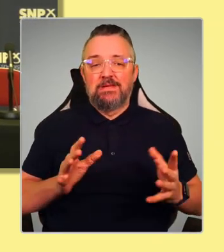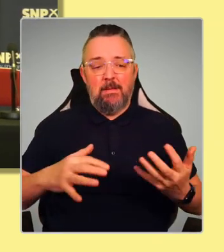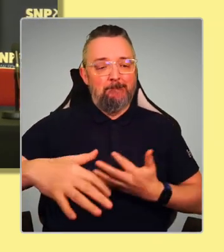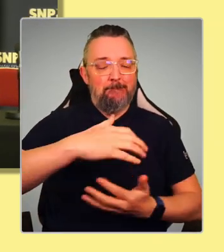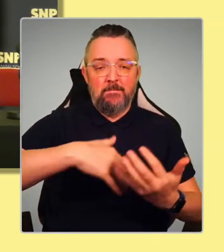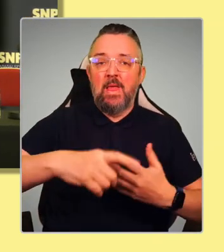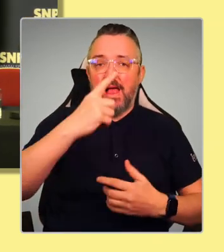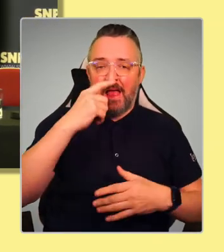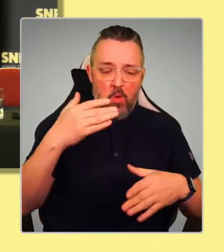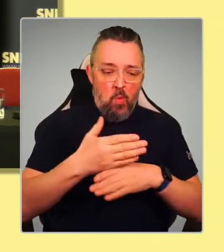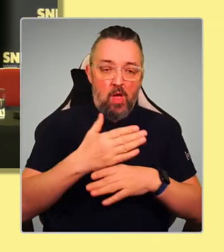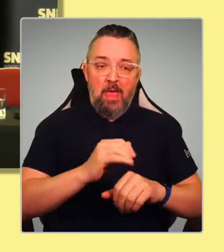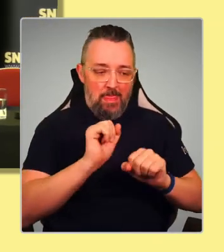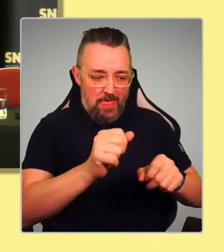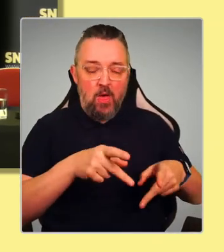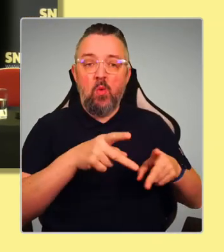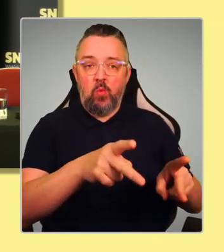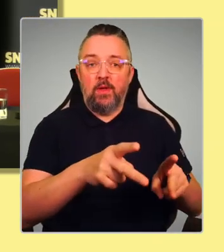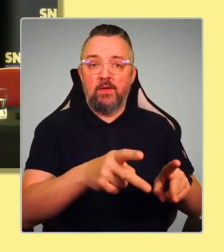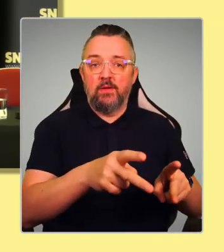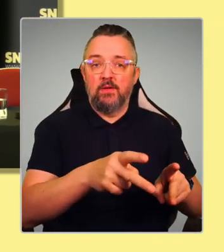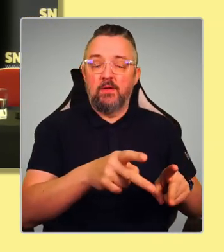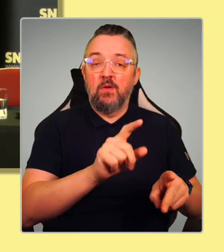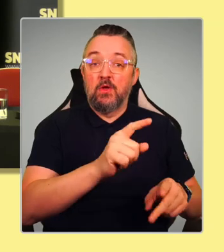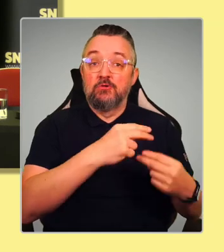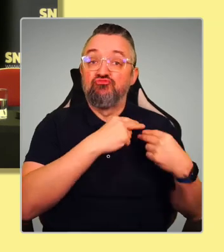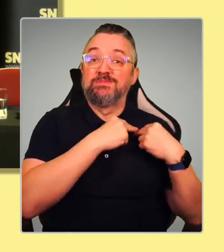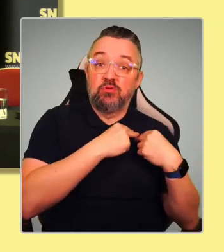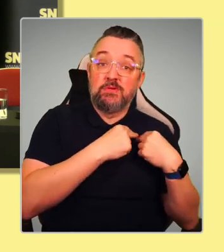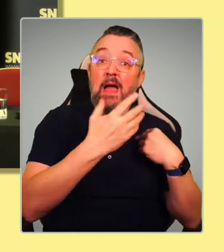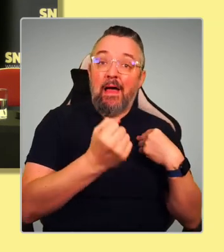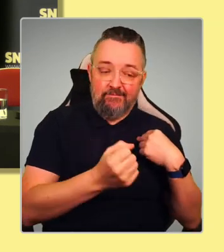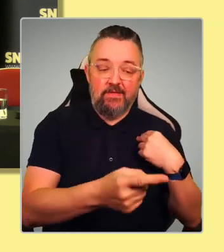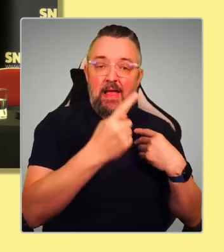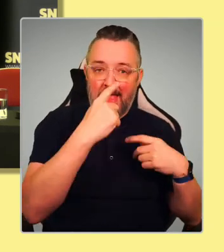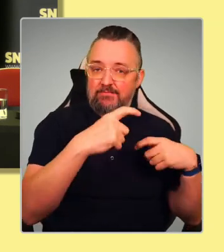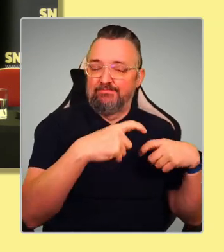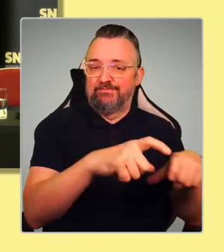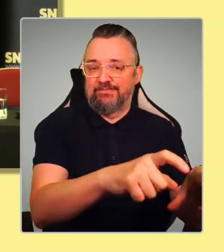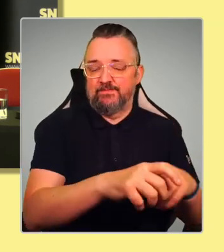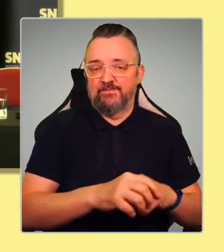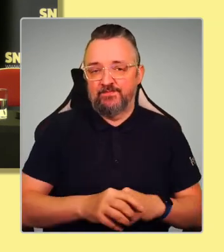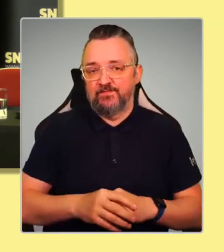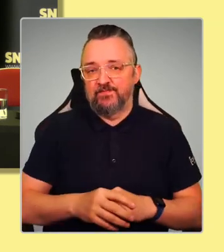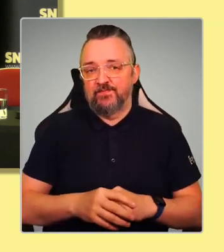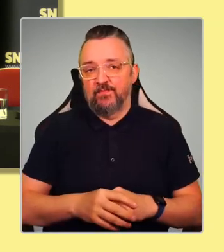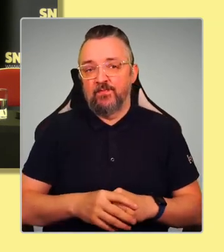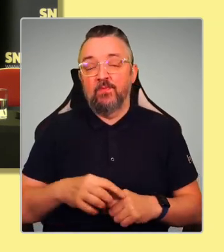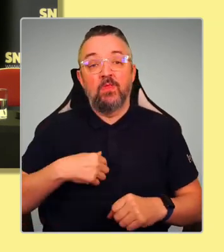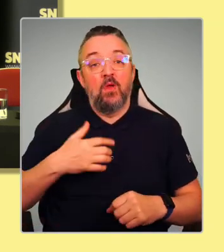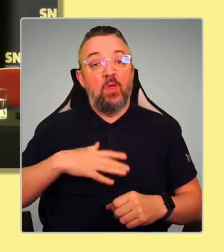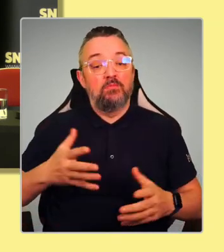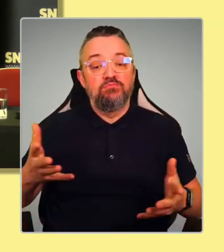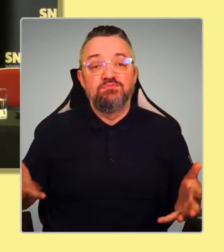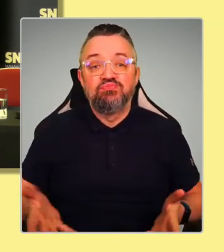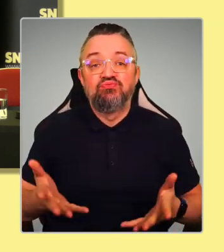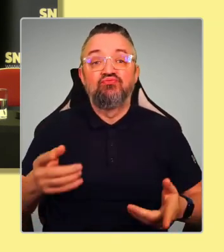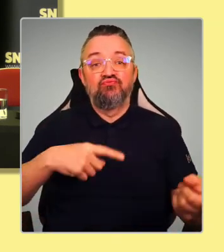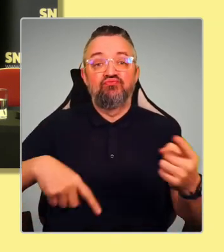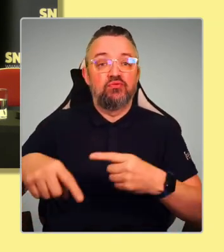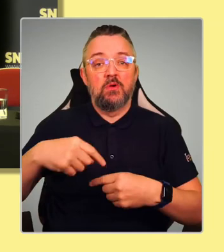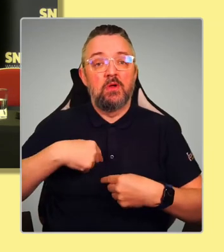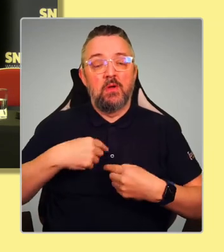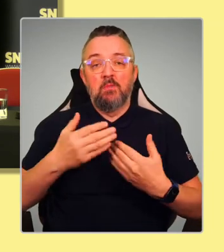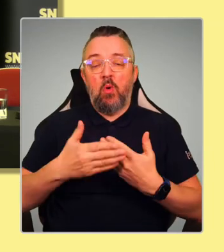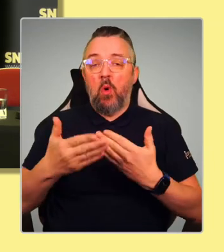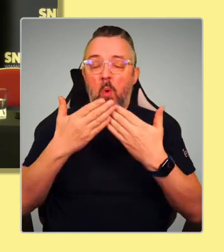and the responsibility that goes with that. And I'll be encouraging us all to be extremely transparent and accountable as well,